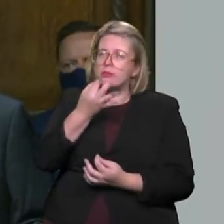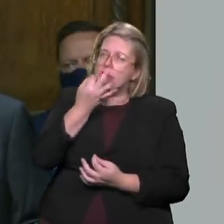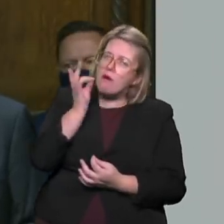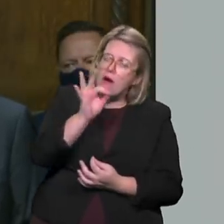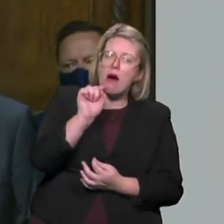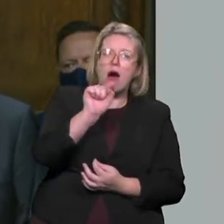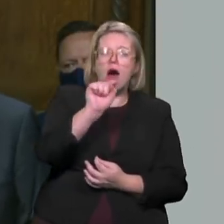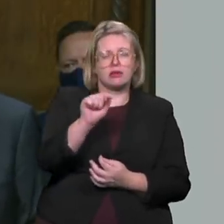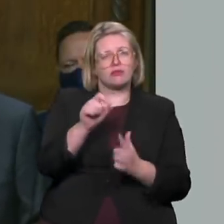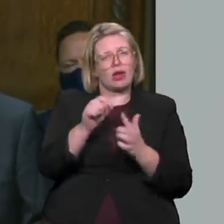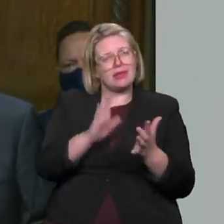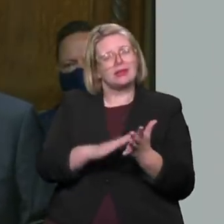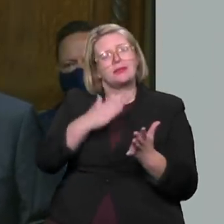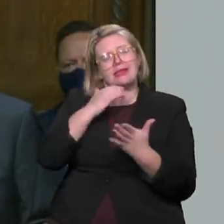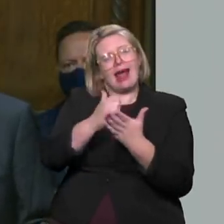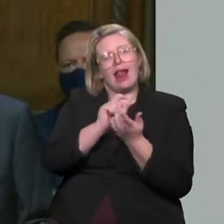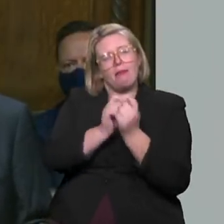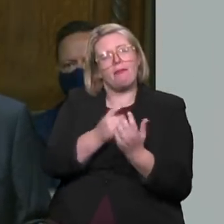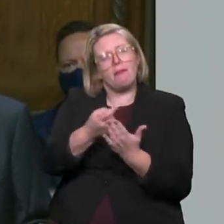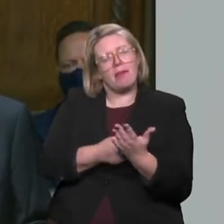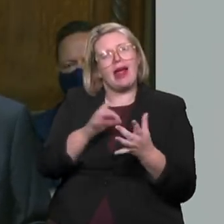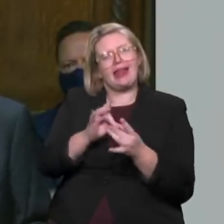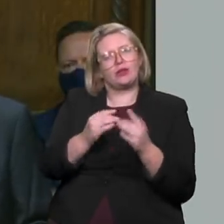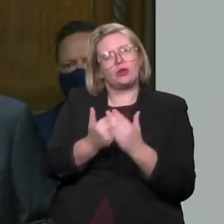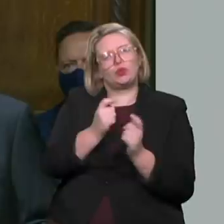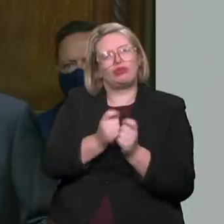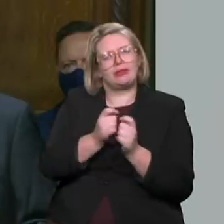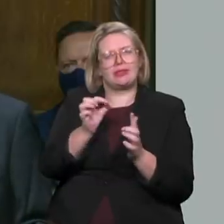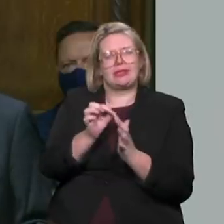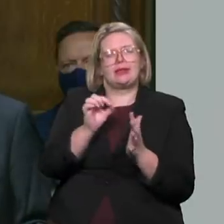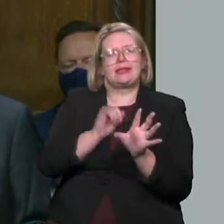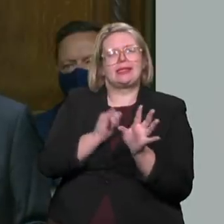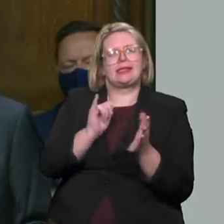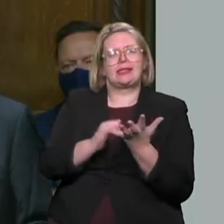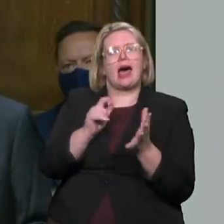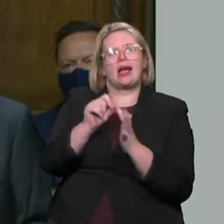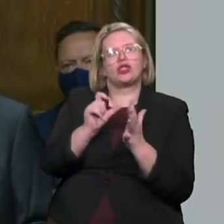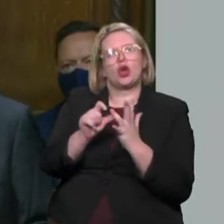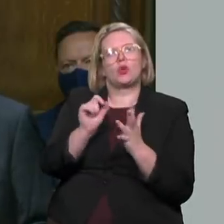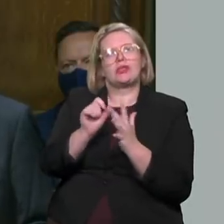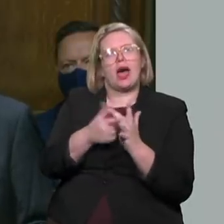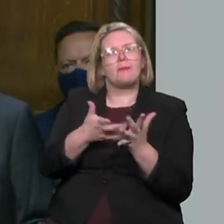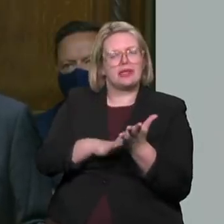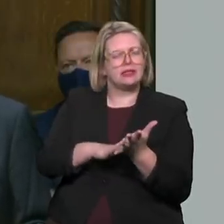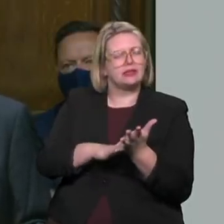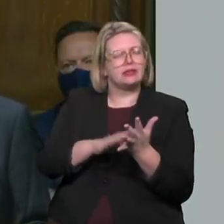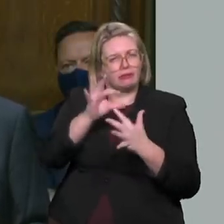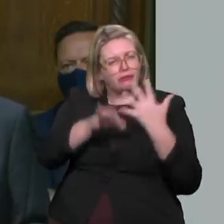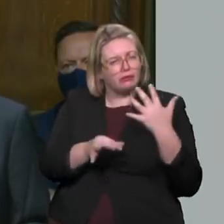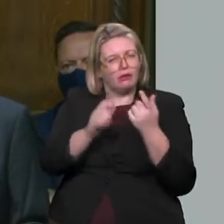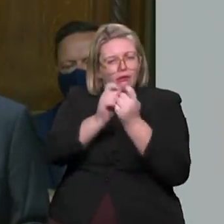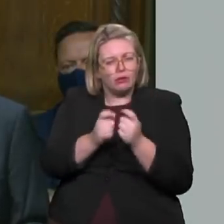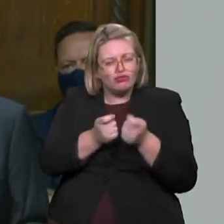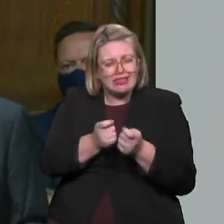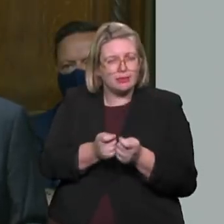psilocybin and similar compounds so that the British public receive, and British science research and British